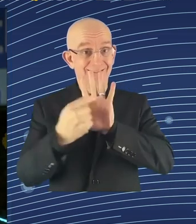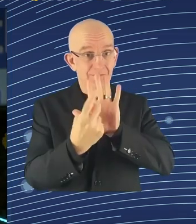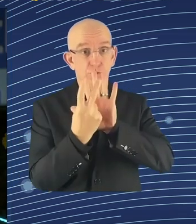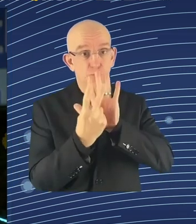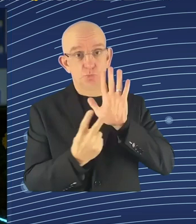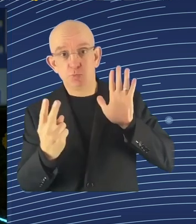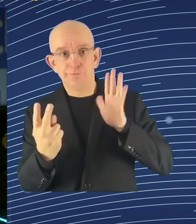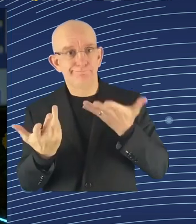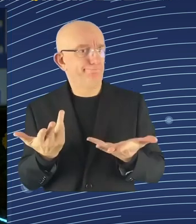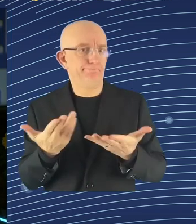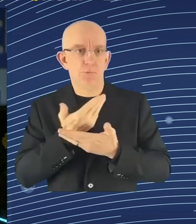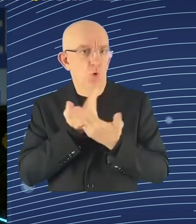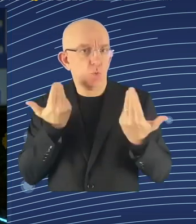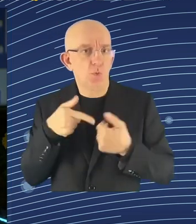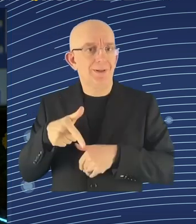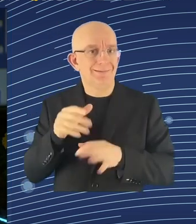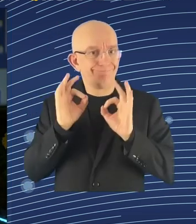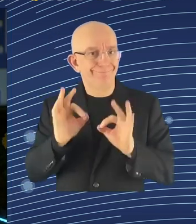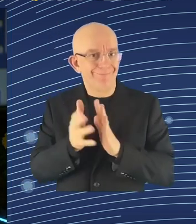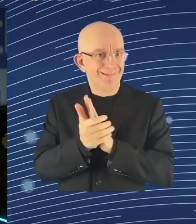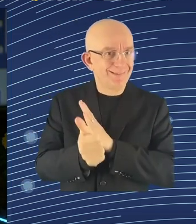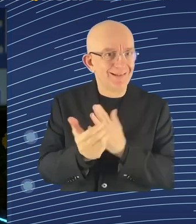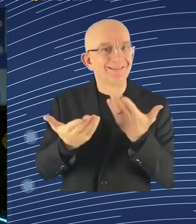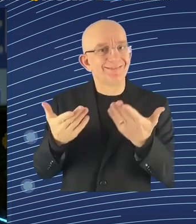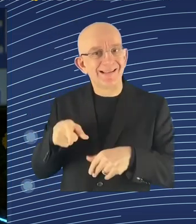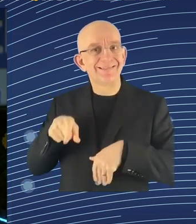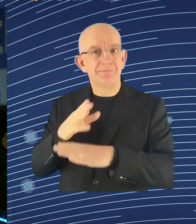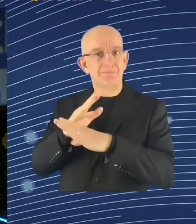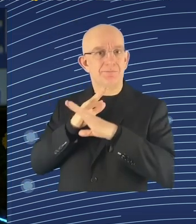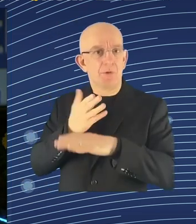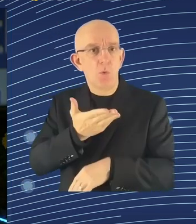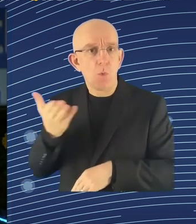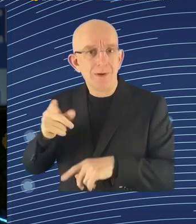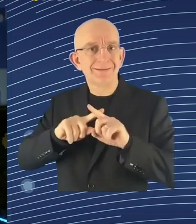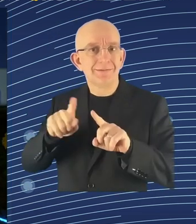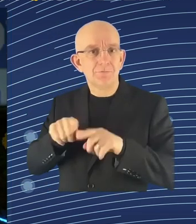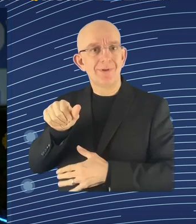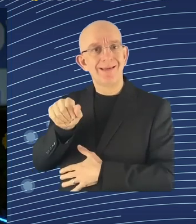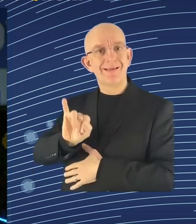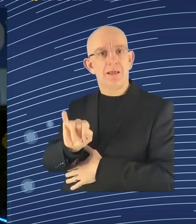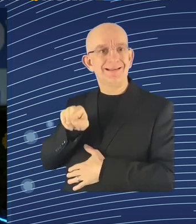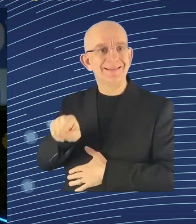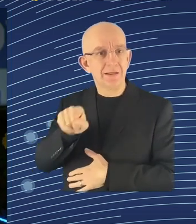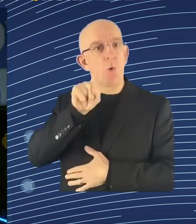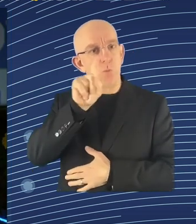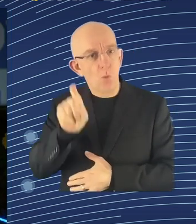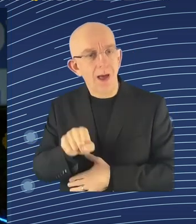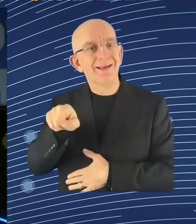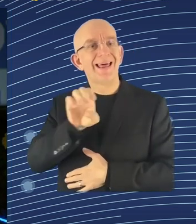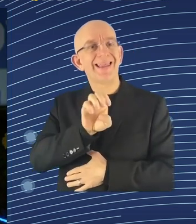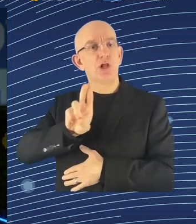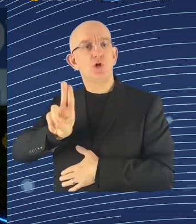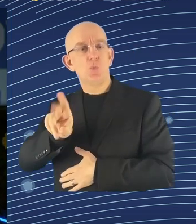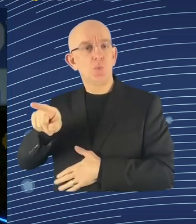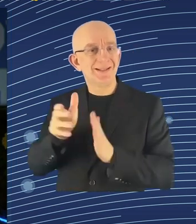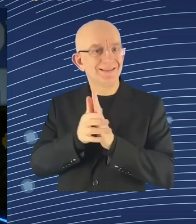in the middle of, provides also an important platform to raise these issues, the importance of those issues. So,